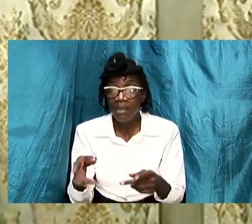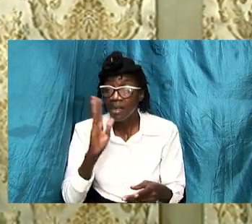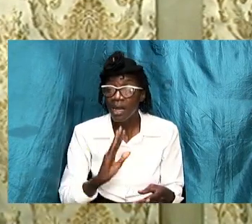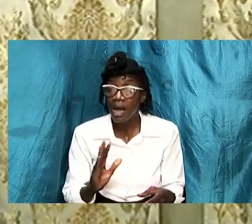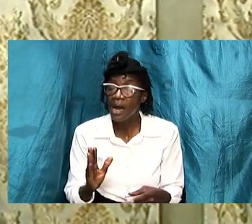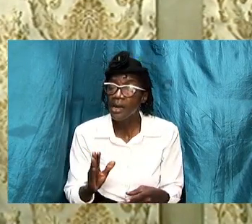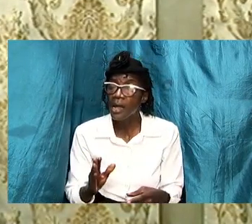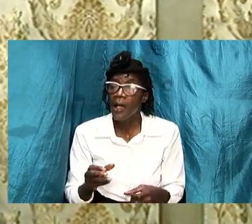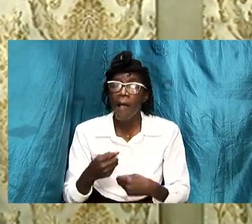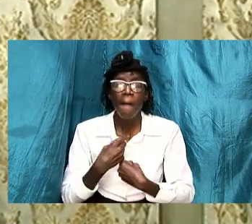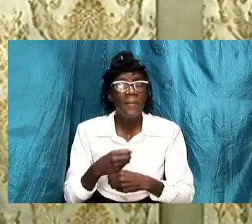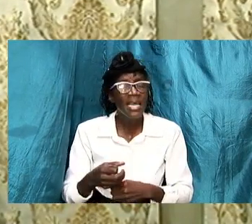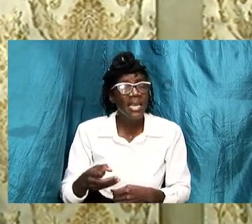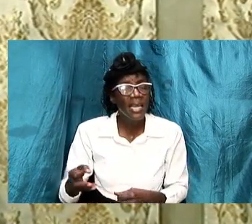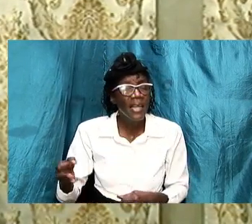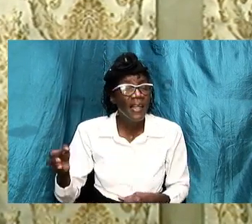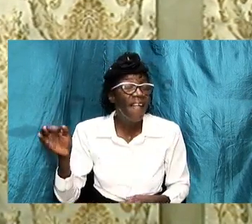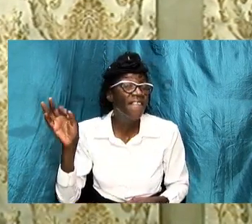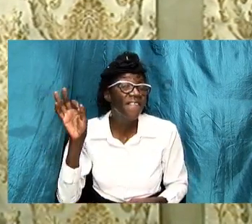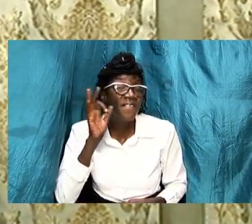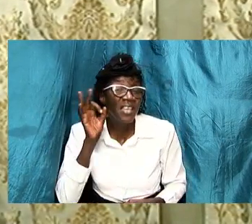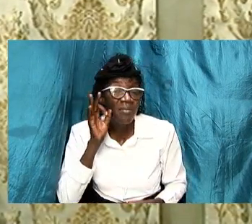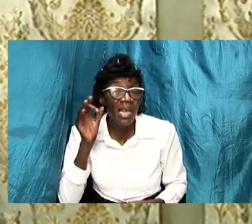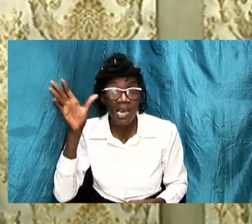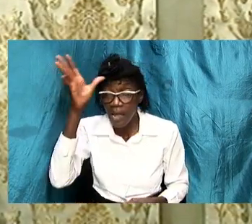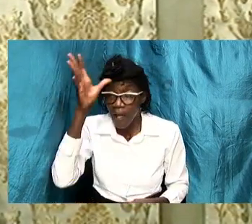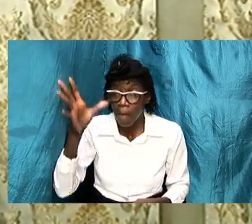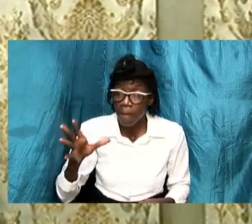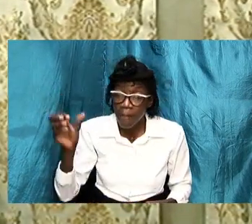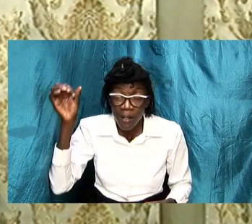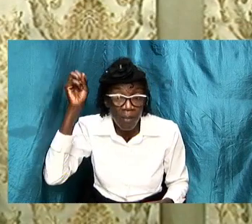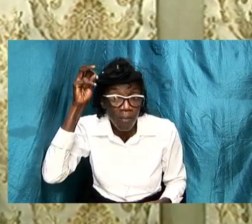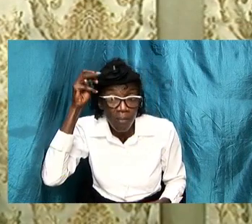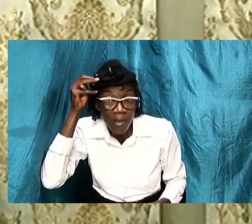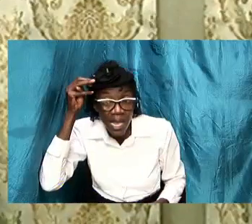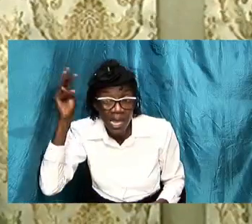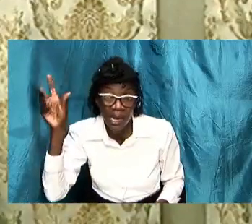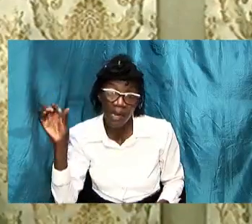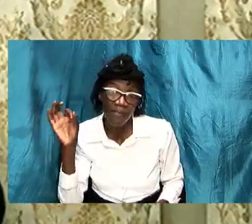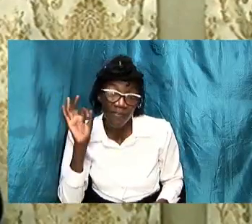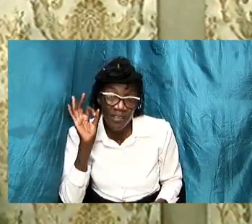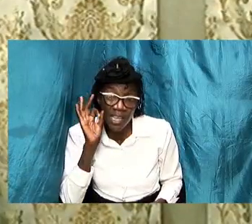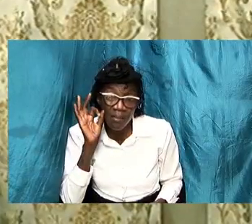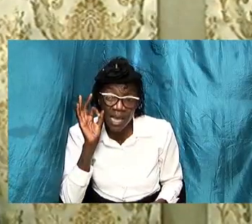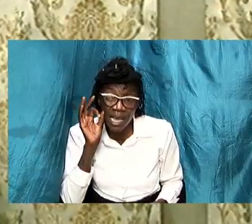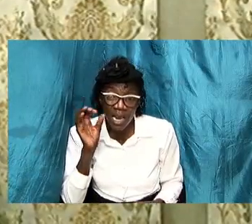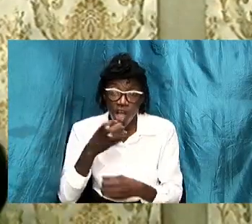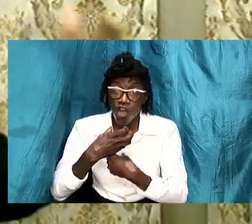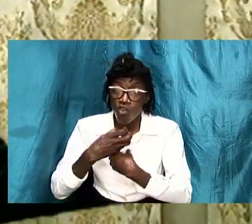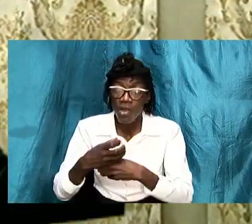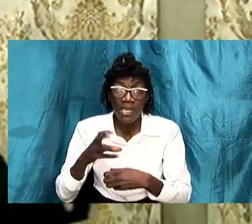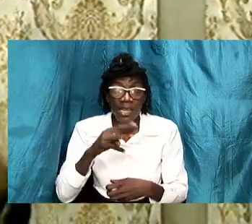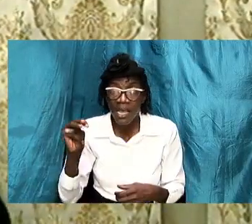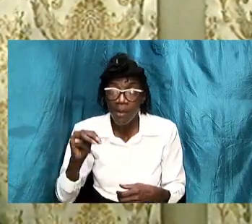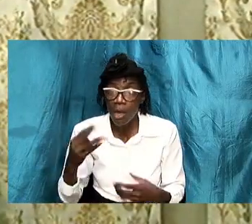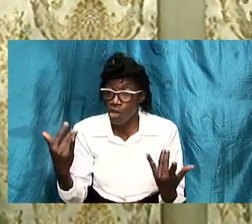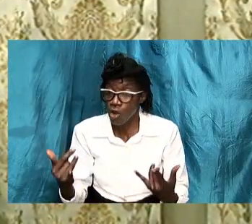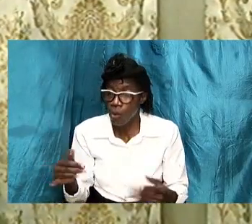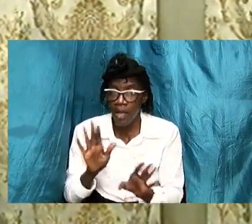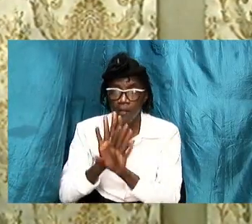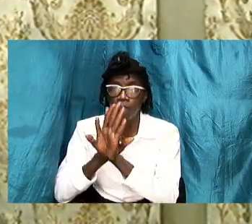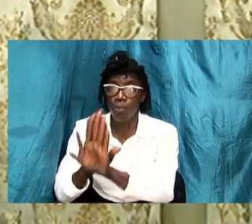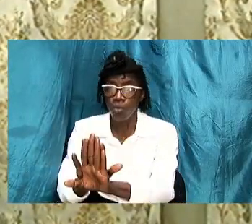male and female created even there is a reversal and now it is being pushed right across the globe